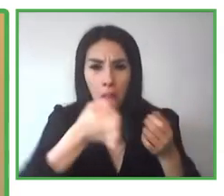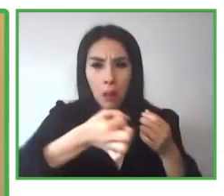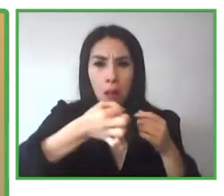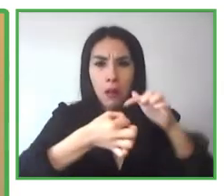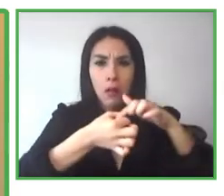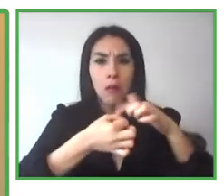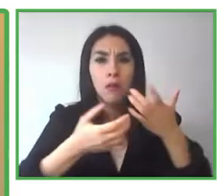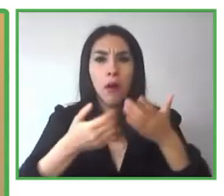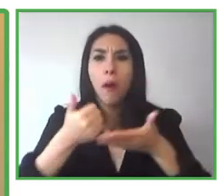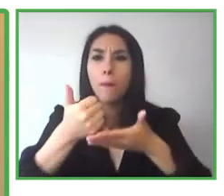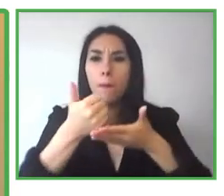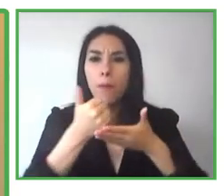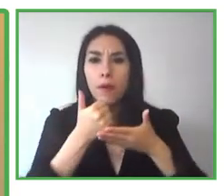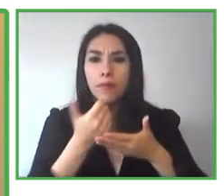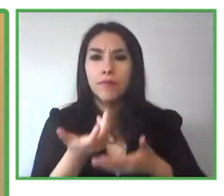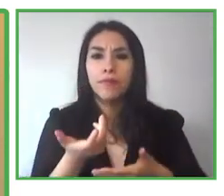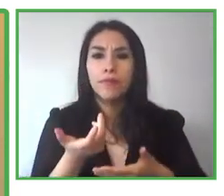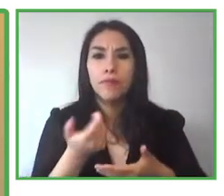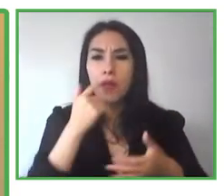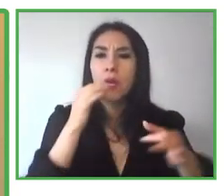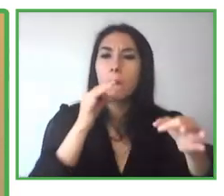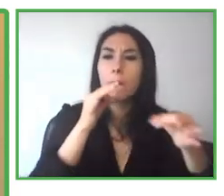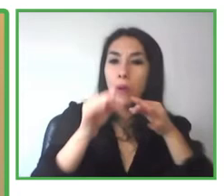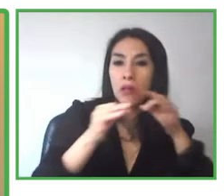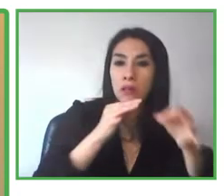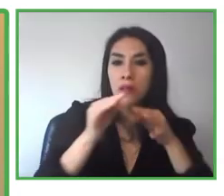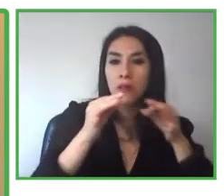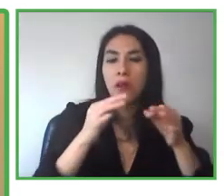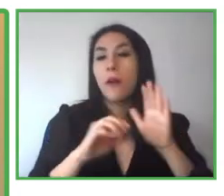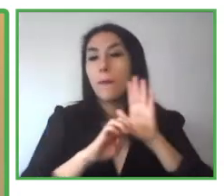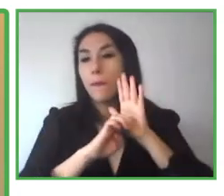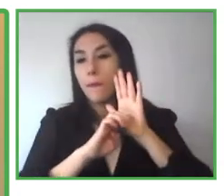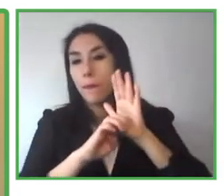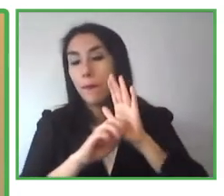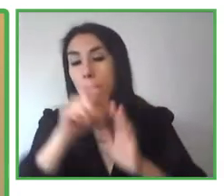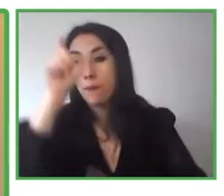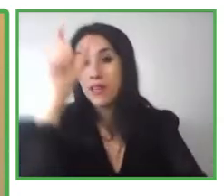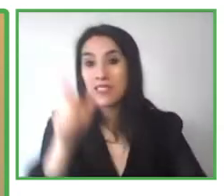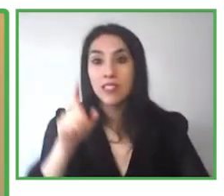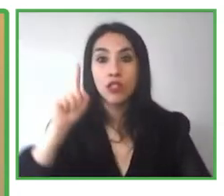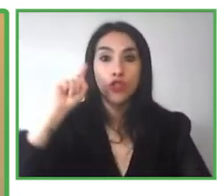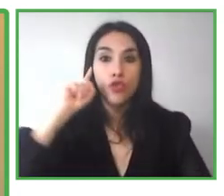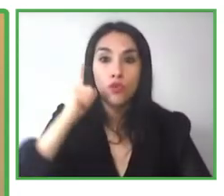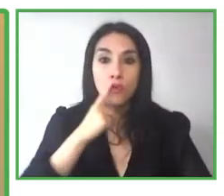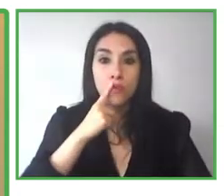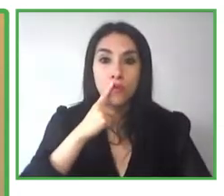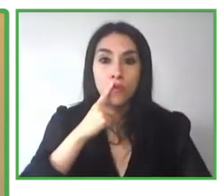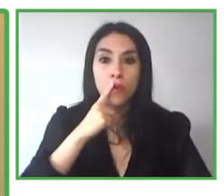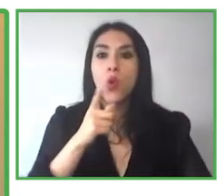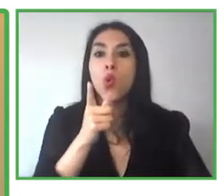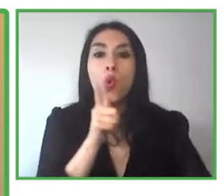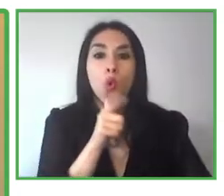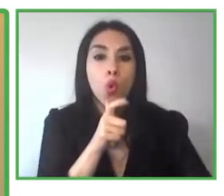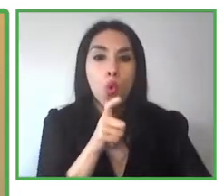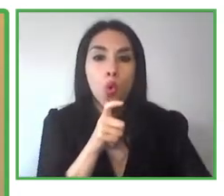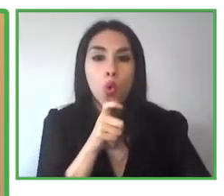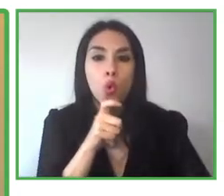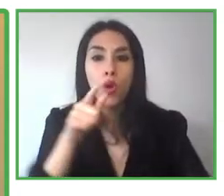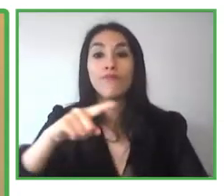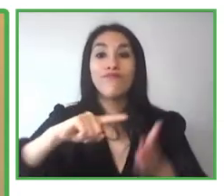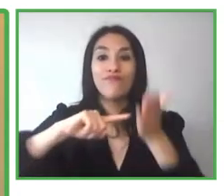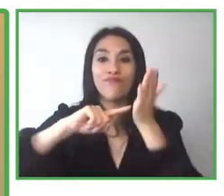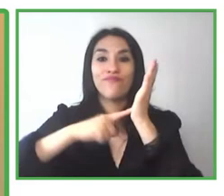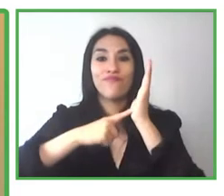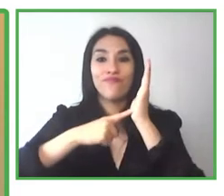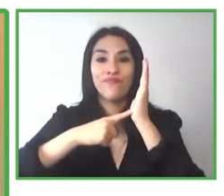or AI that can hear from us. So really, AI is learning to see, is learning to hear. And while we are